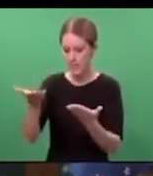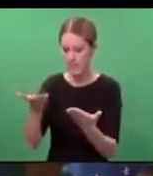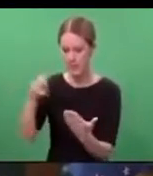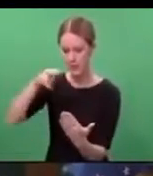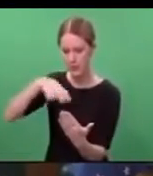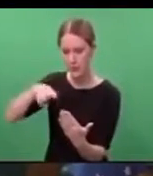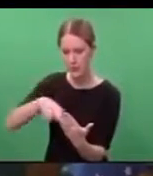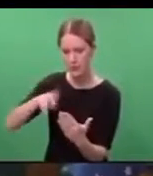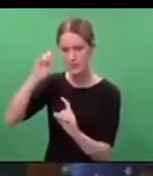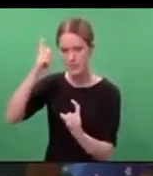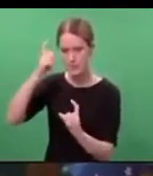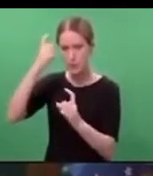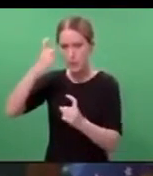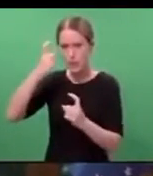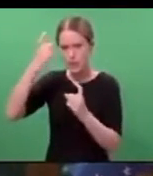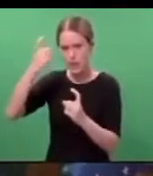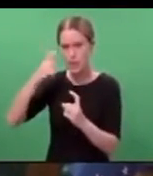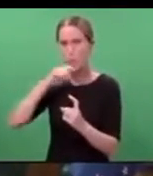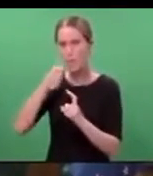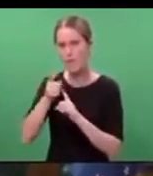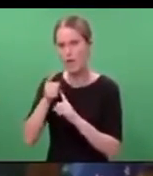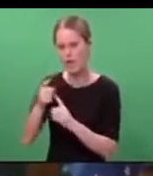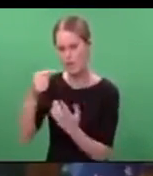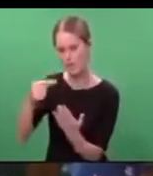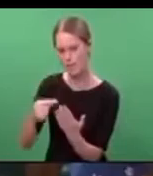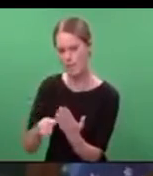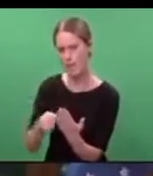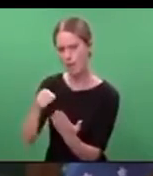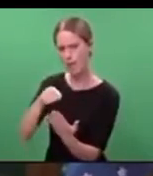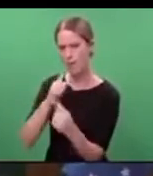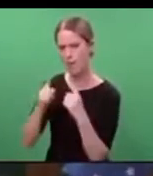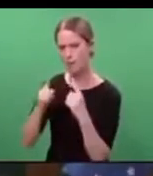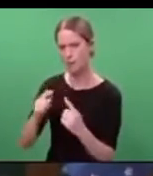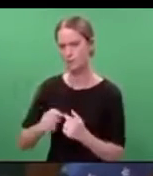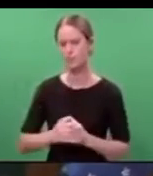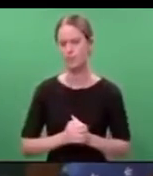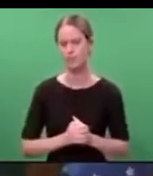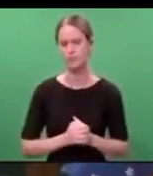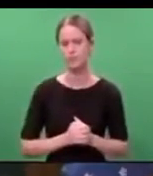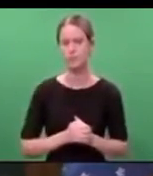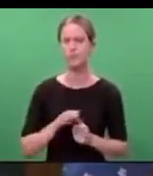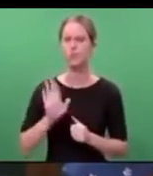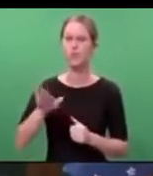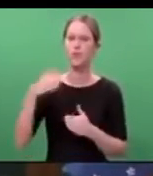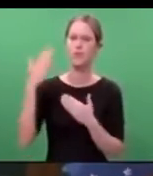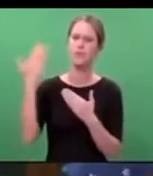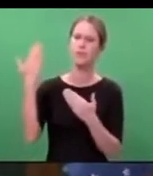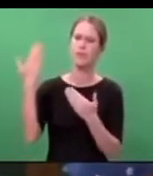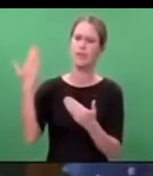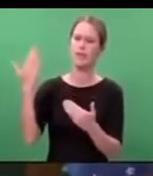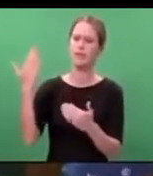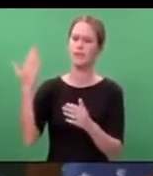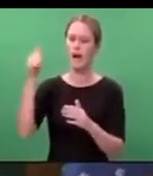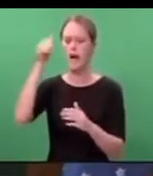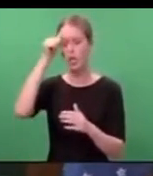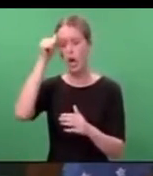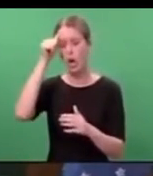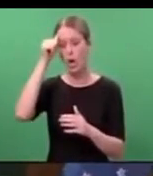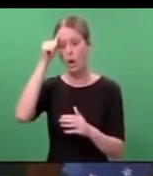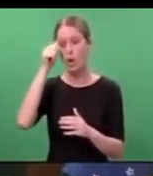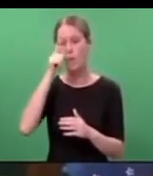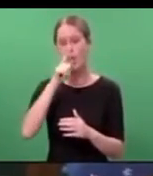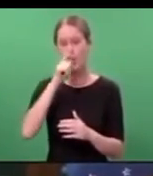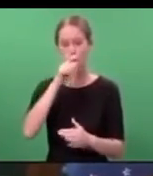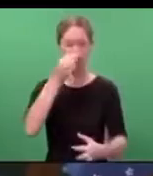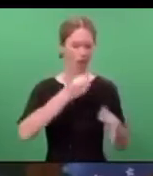seriously, and they are being followed up. I know, though, Mr Speaker, that there have rightly been